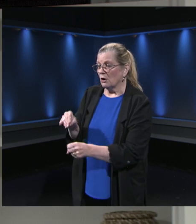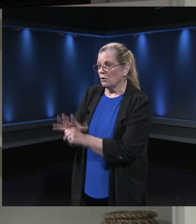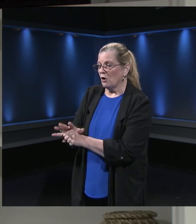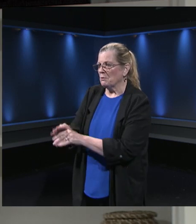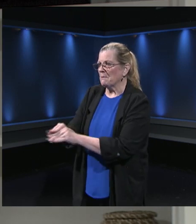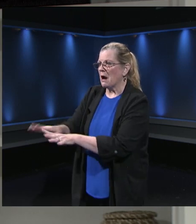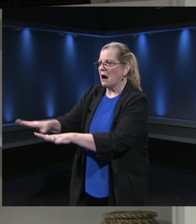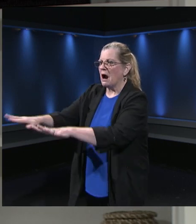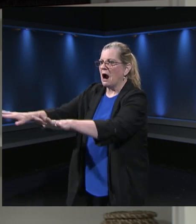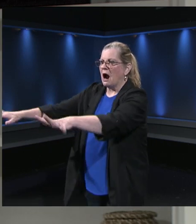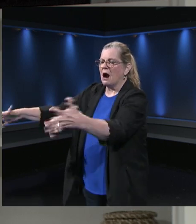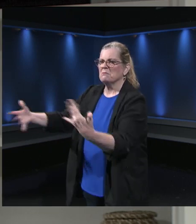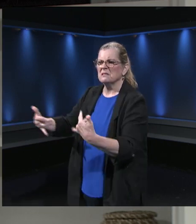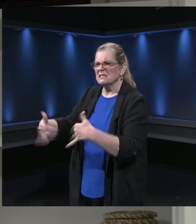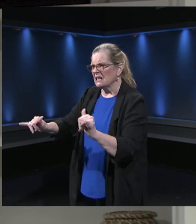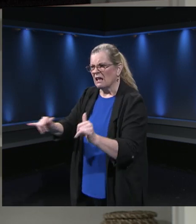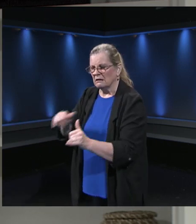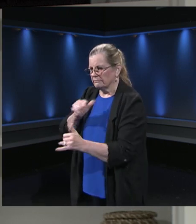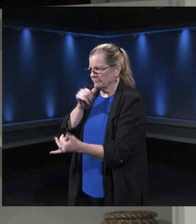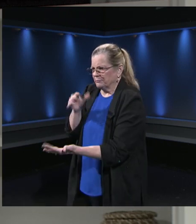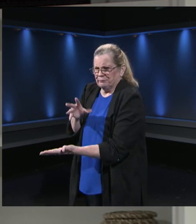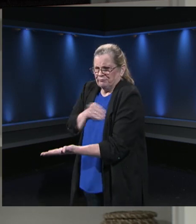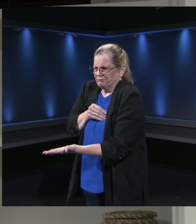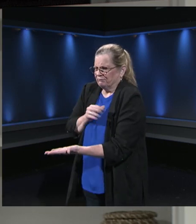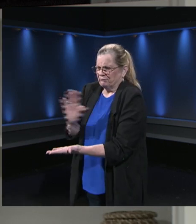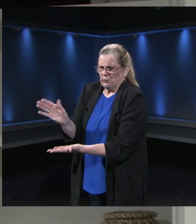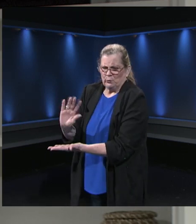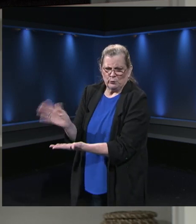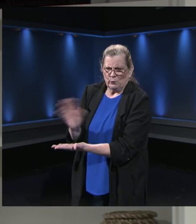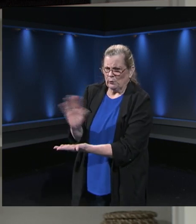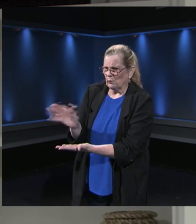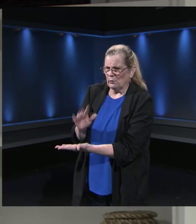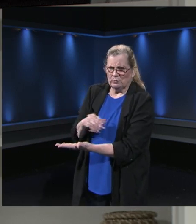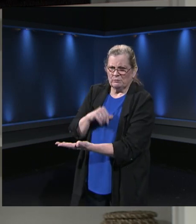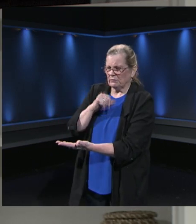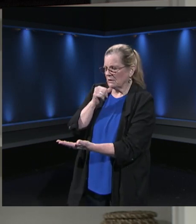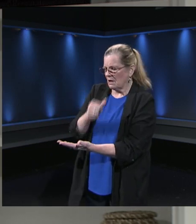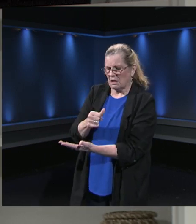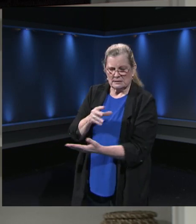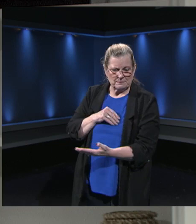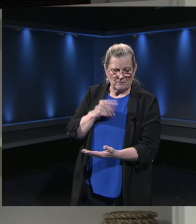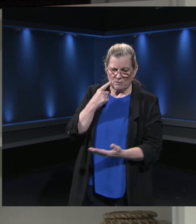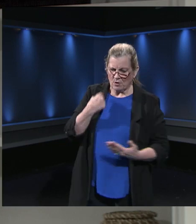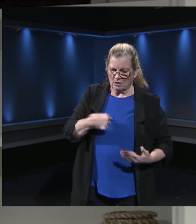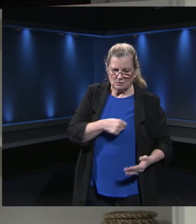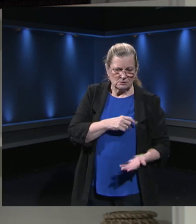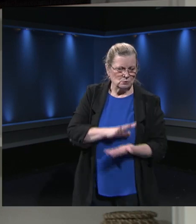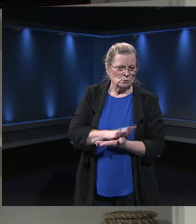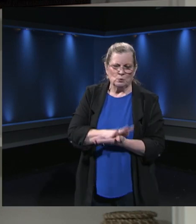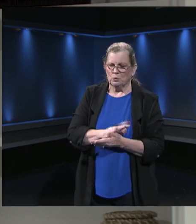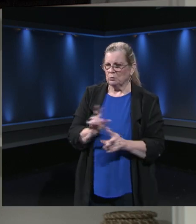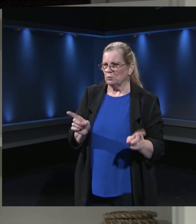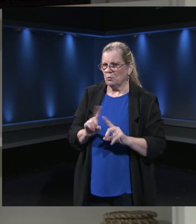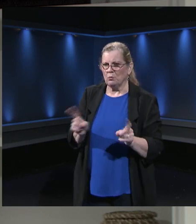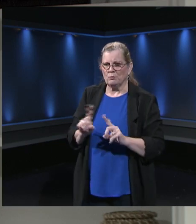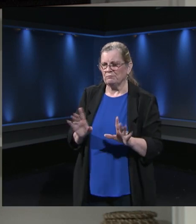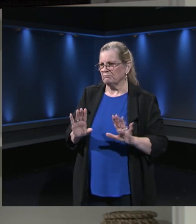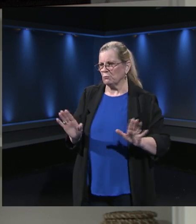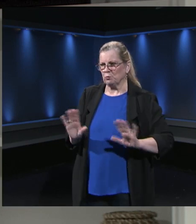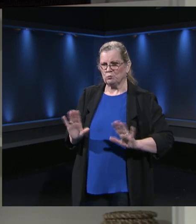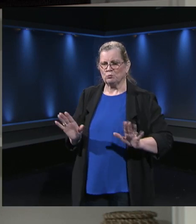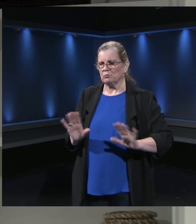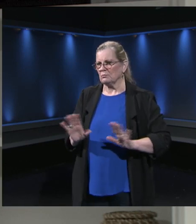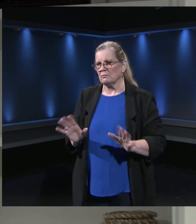unacceptable for them and it's unacceptable for Fairfax County Public Schools. So we have to do this in a way that the health